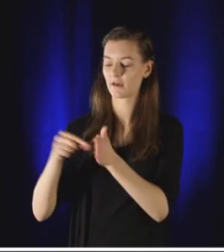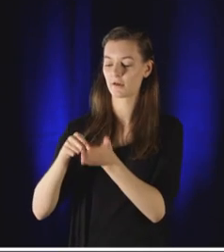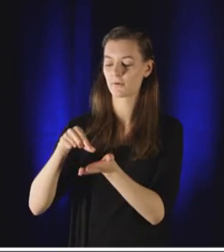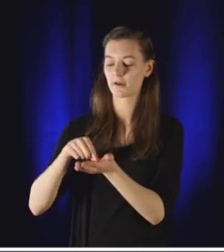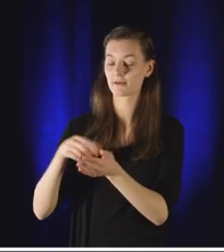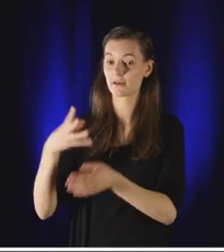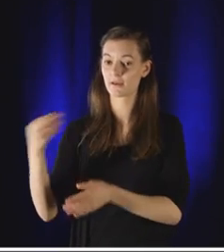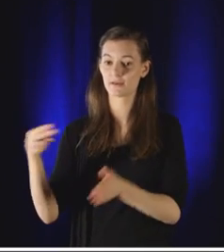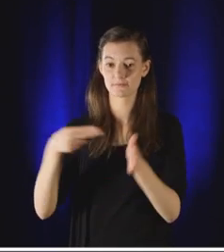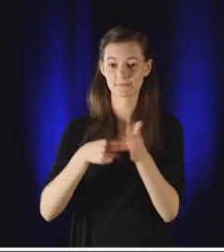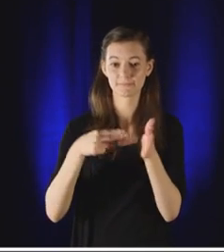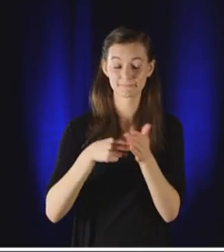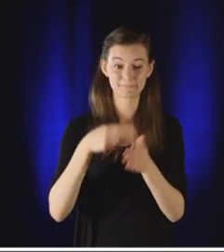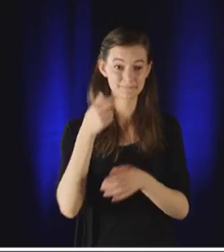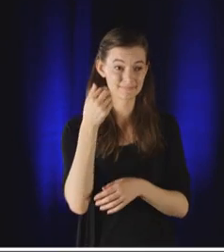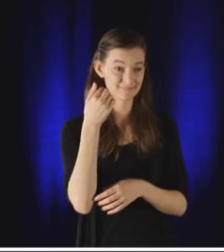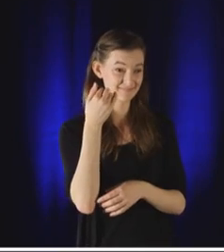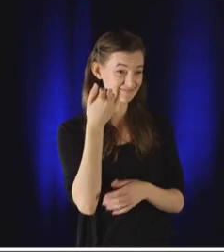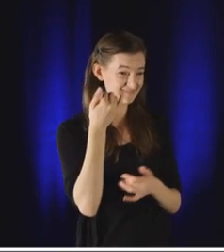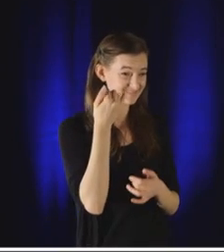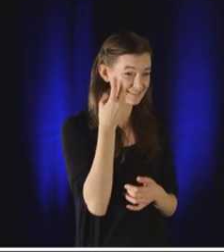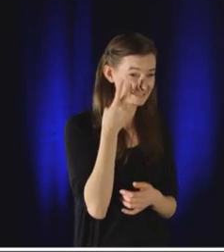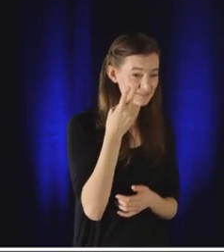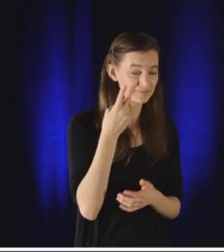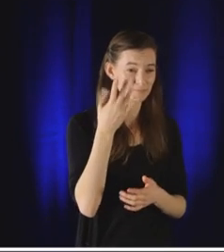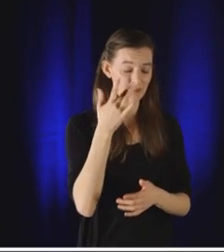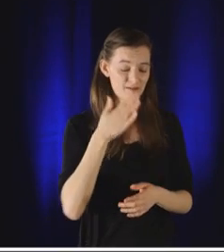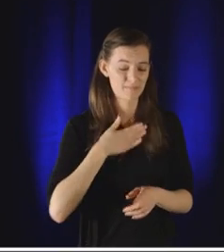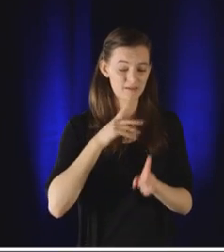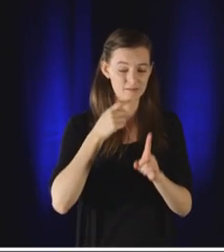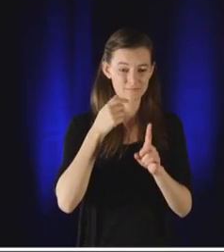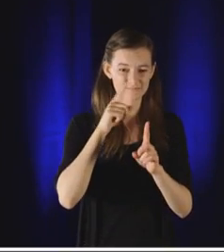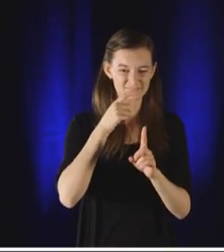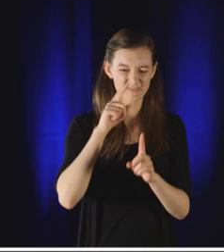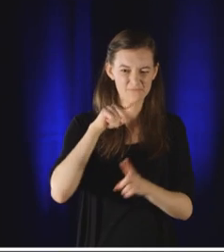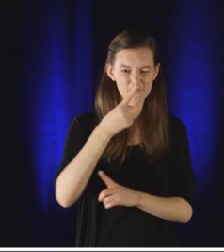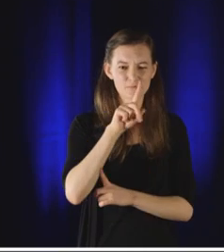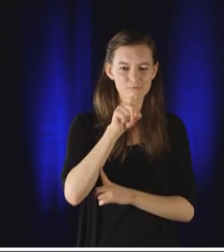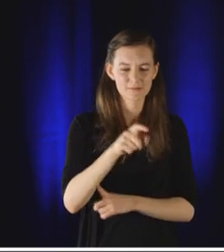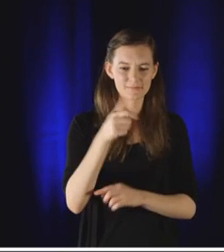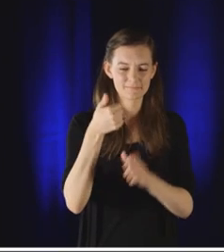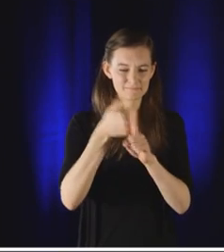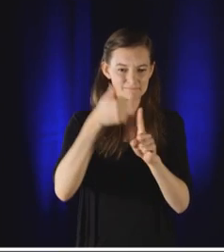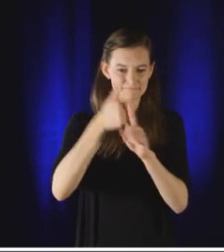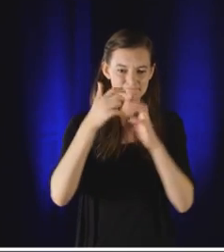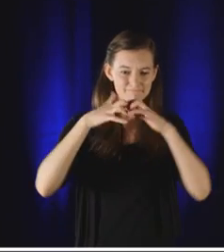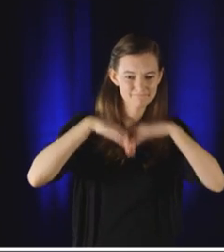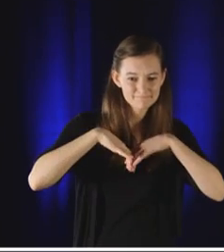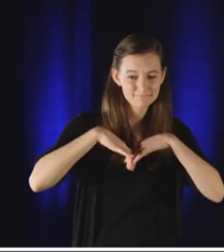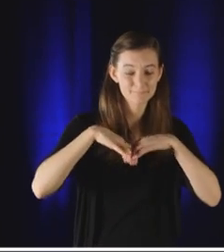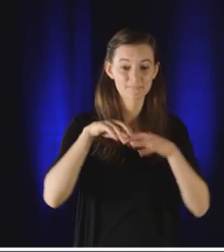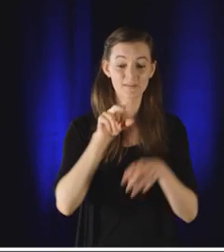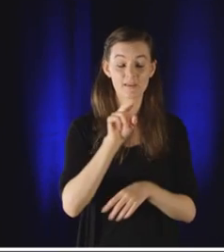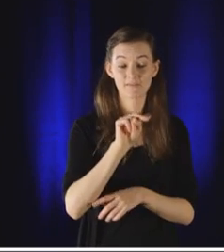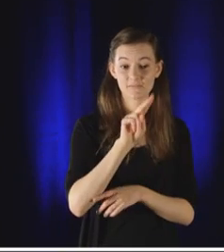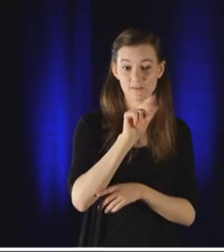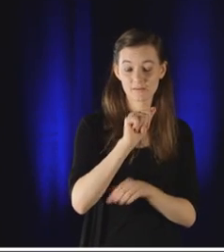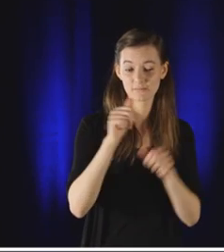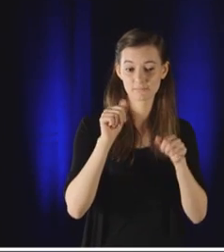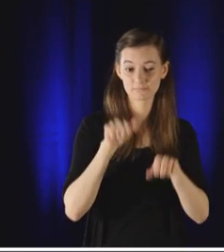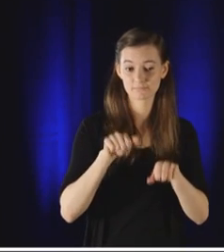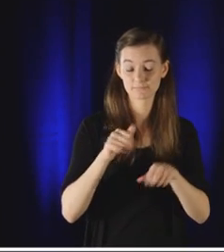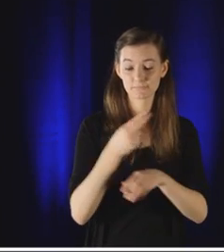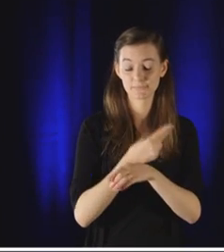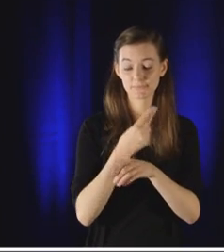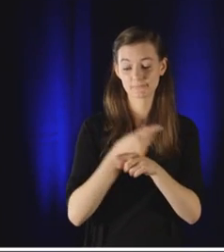So you can see, maybe, by now, one reason why my question fell apart. Could nonviolent action be used against ISIS?